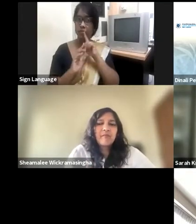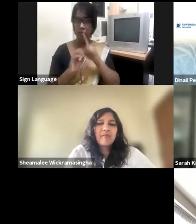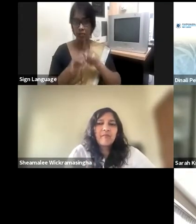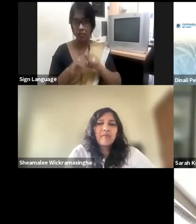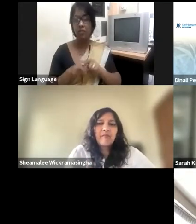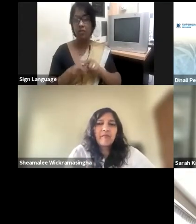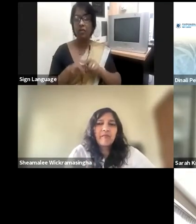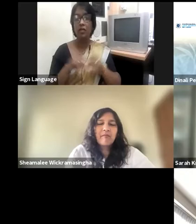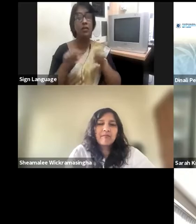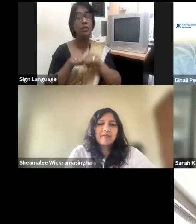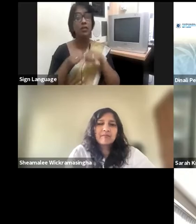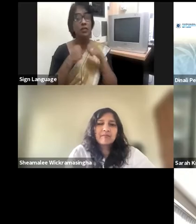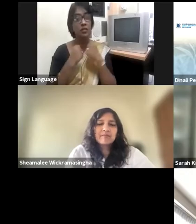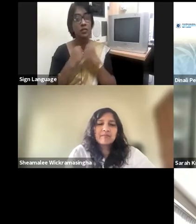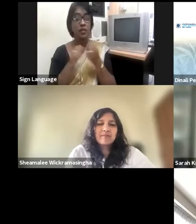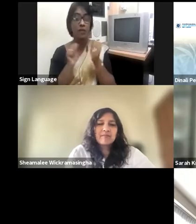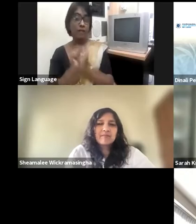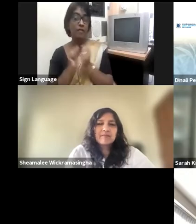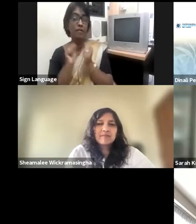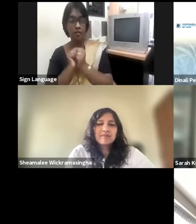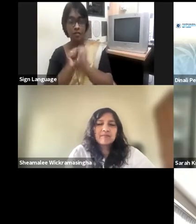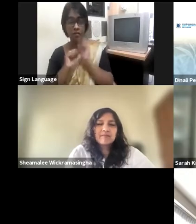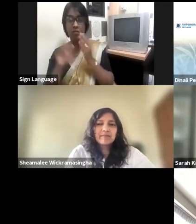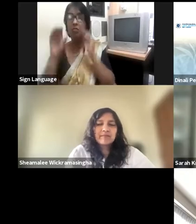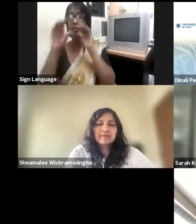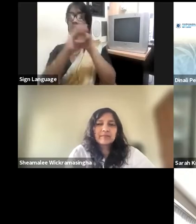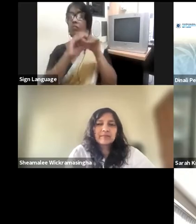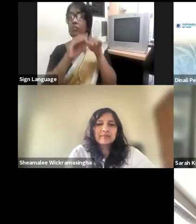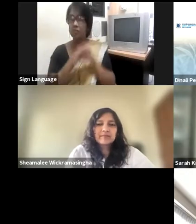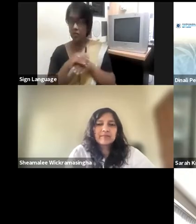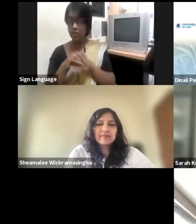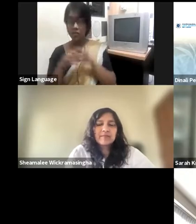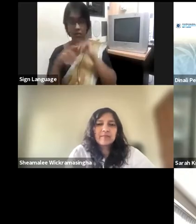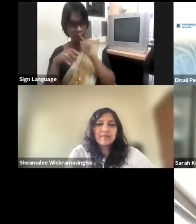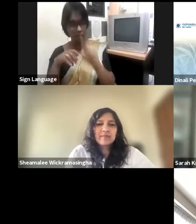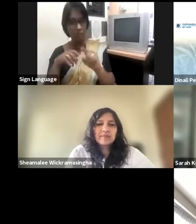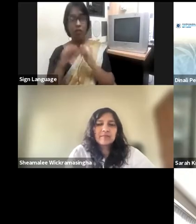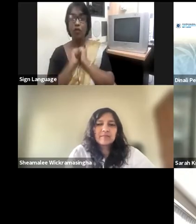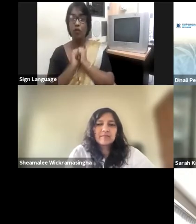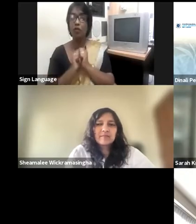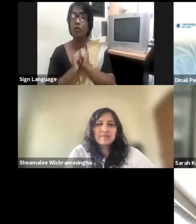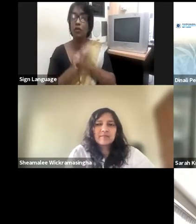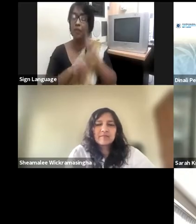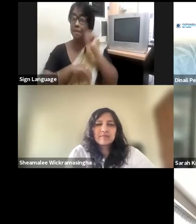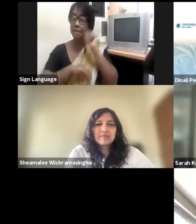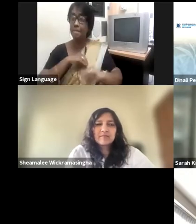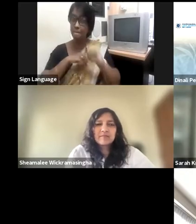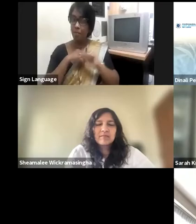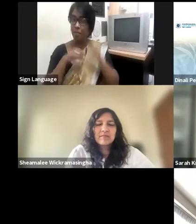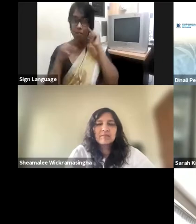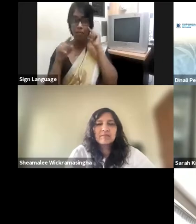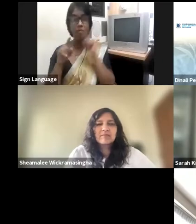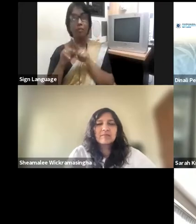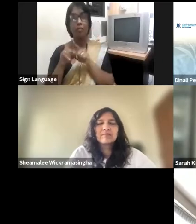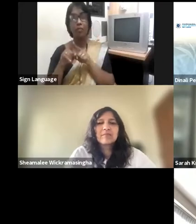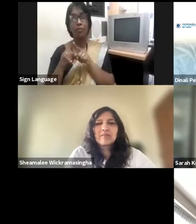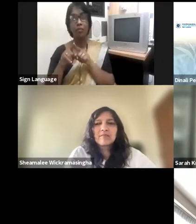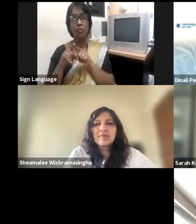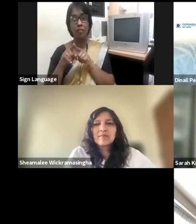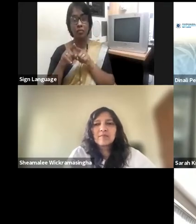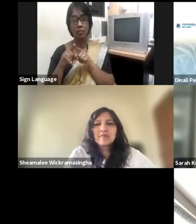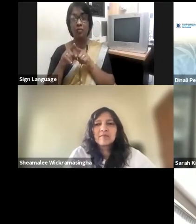from career planning to mentoring to sponsorship, the different development programs that will assist